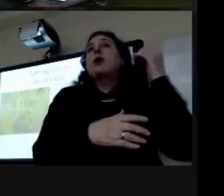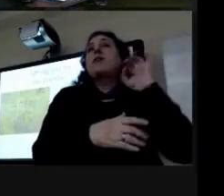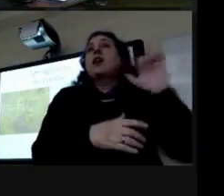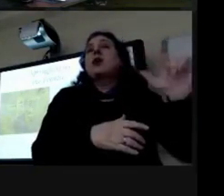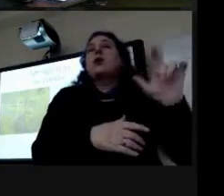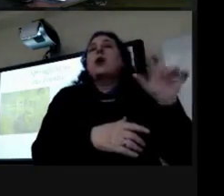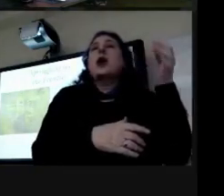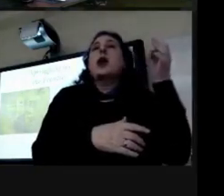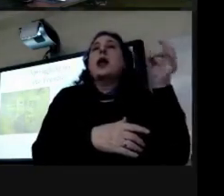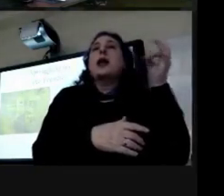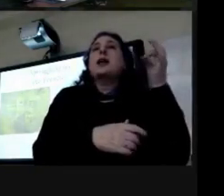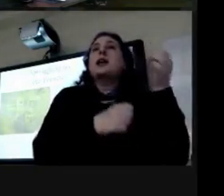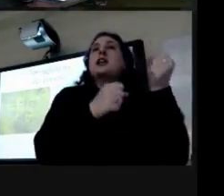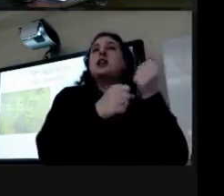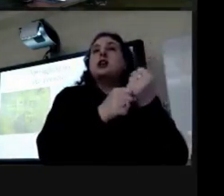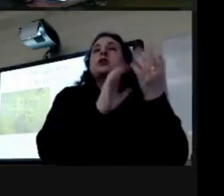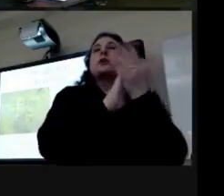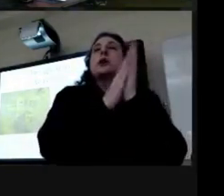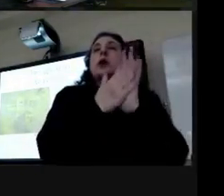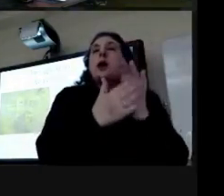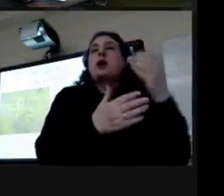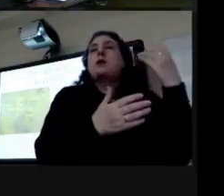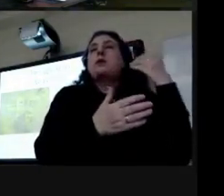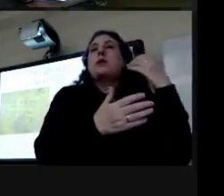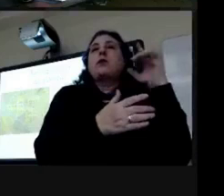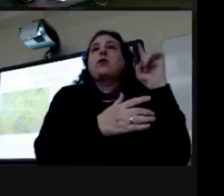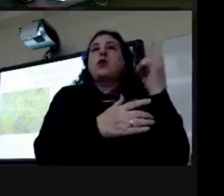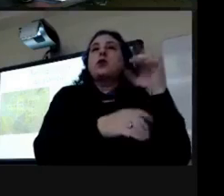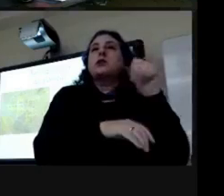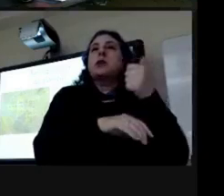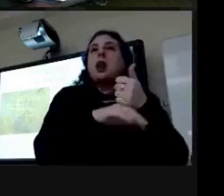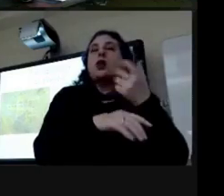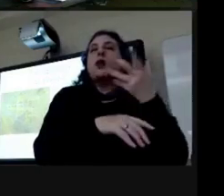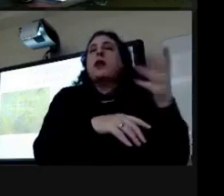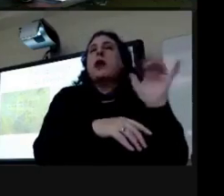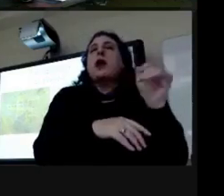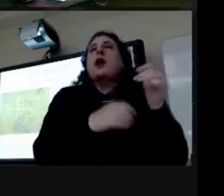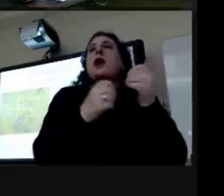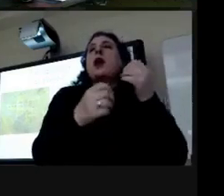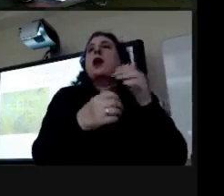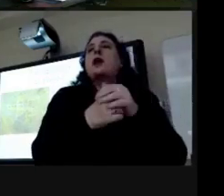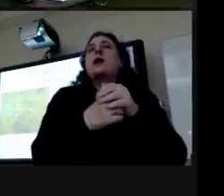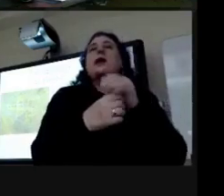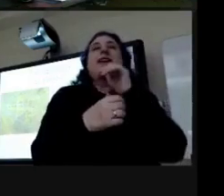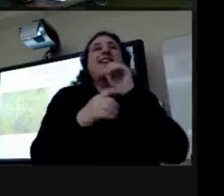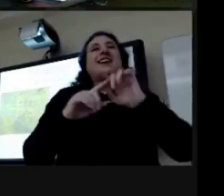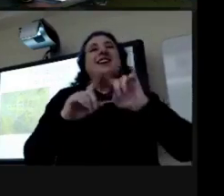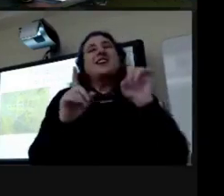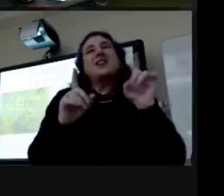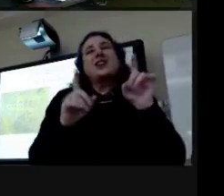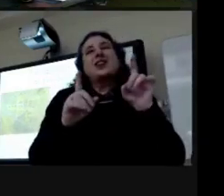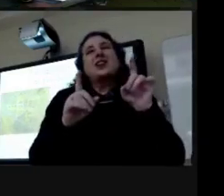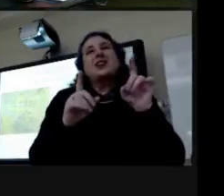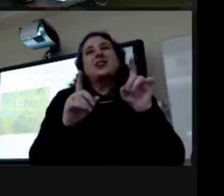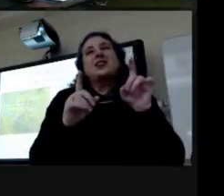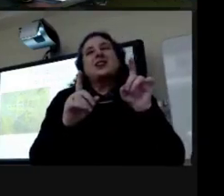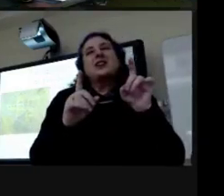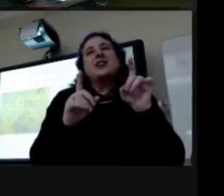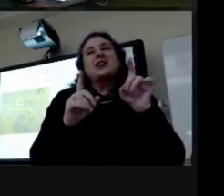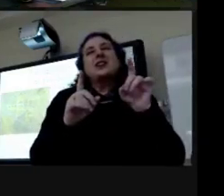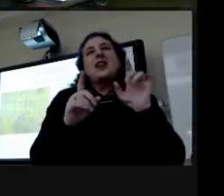only 19 years after uh the first settlement into the area so really wasn't that different um